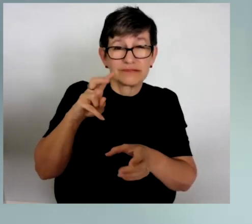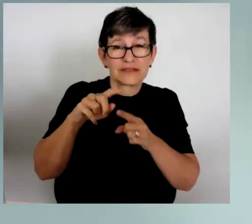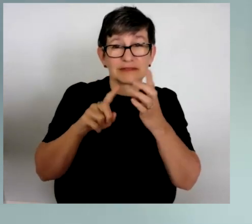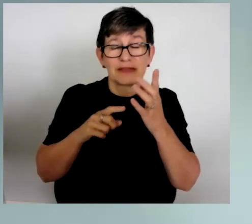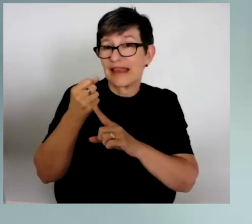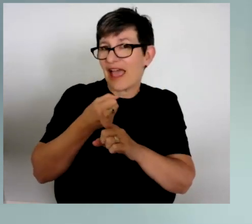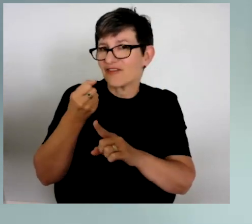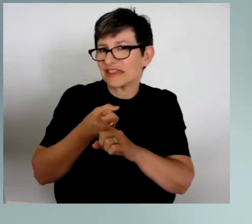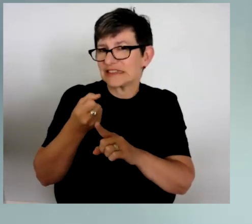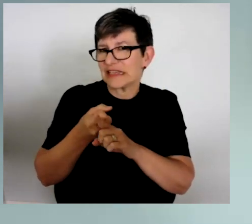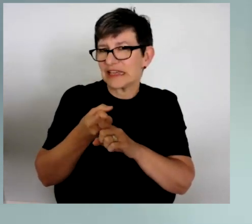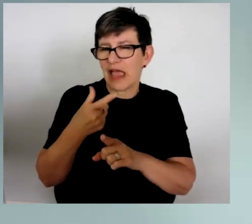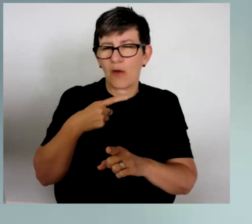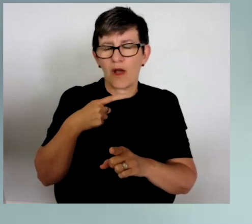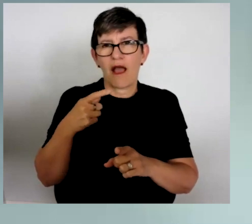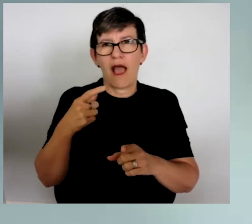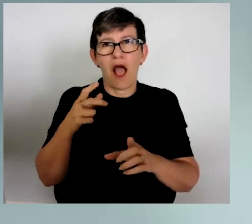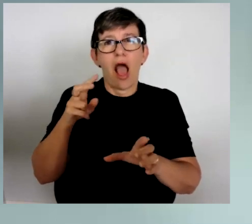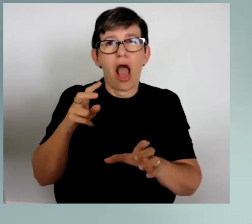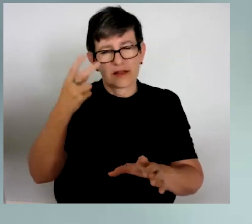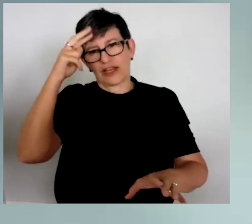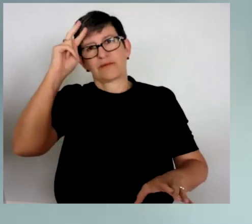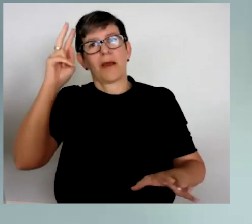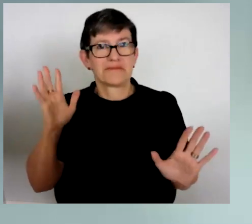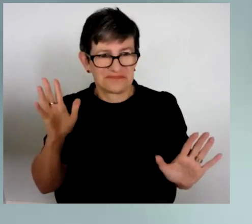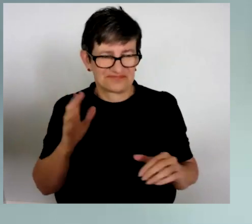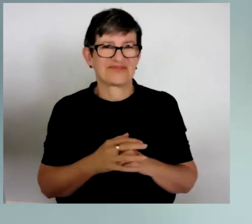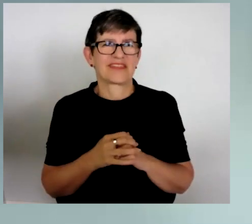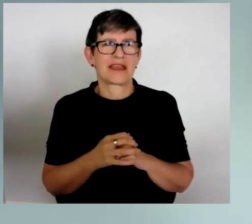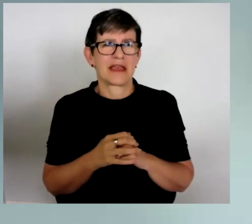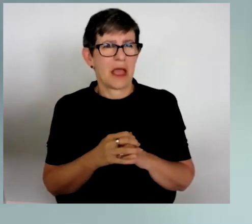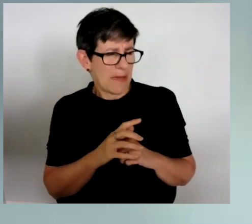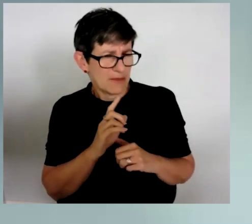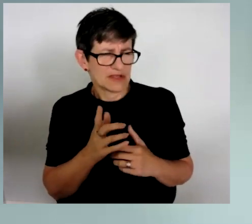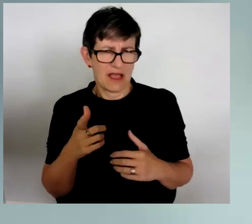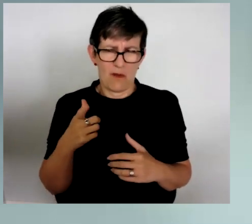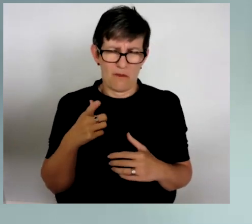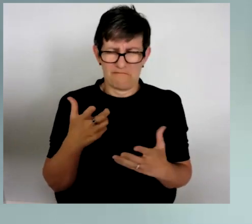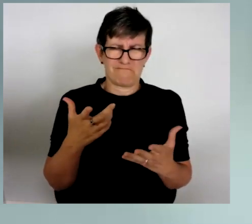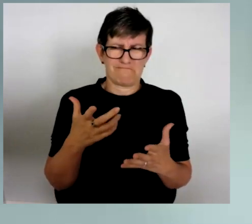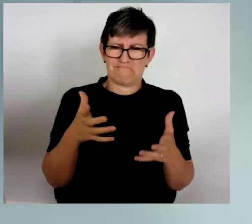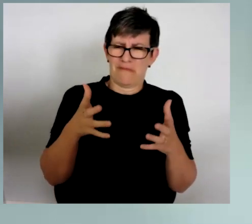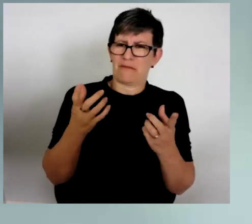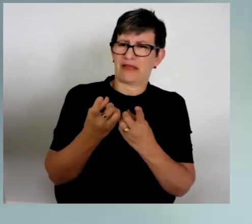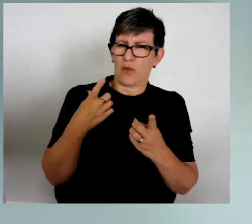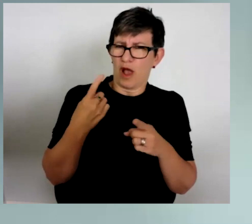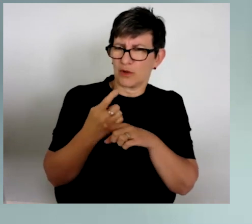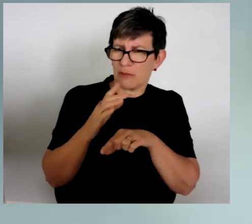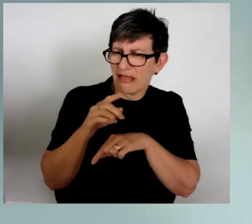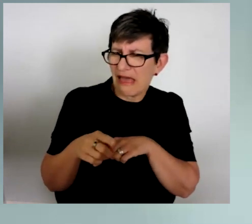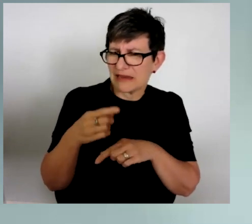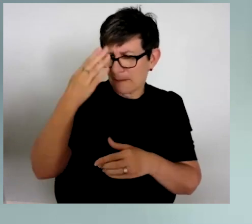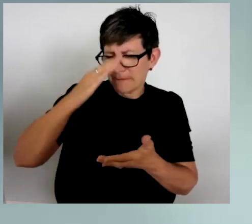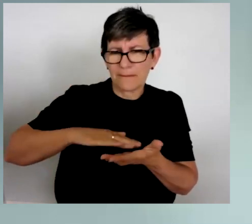and what changed my mind. Now, you might say, well, that's a strange thing to want to talk about in a